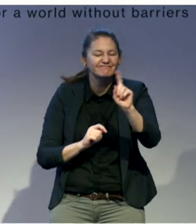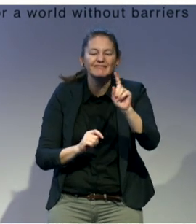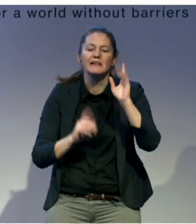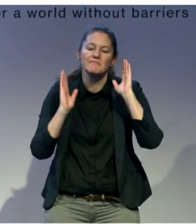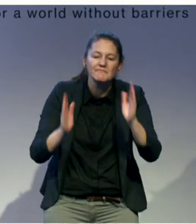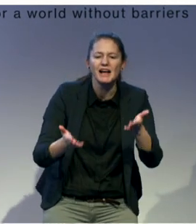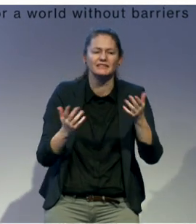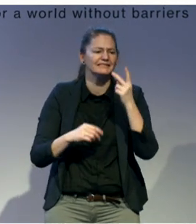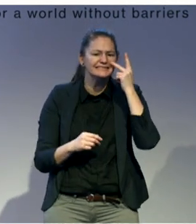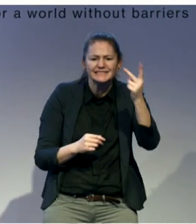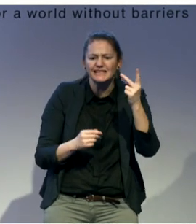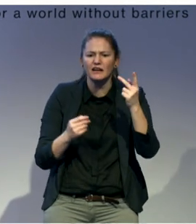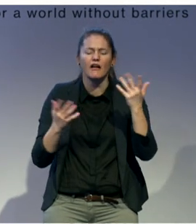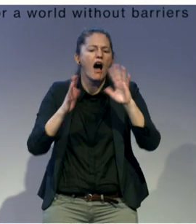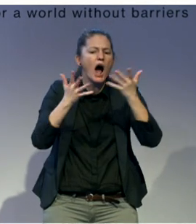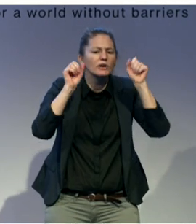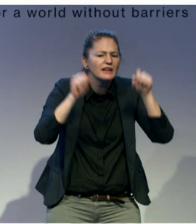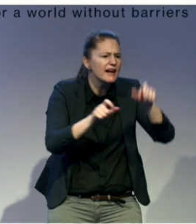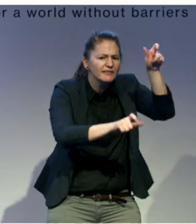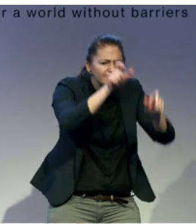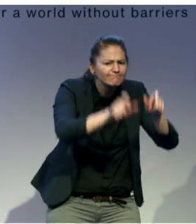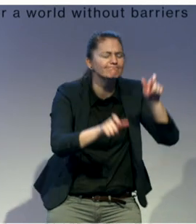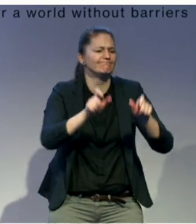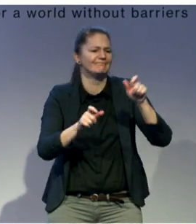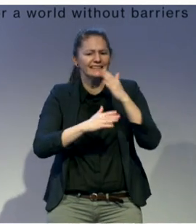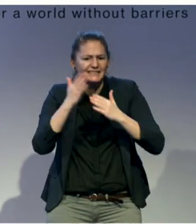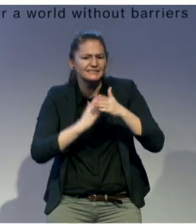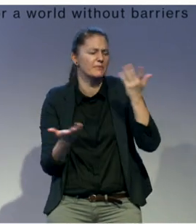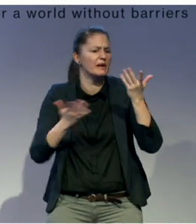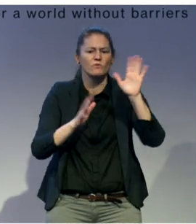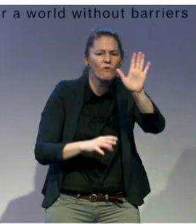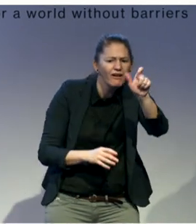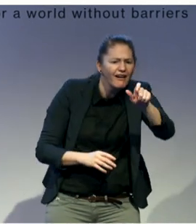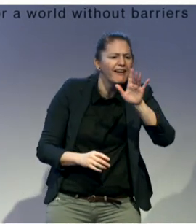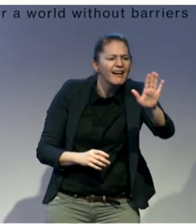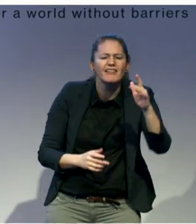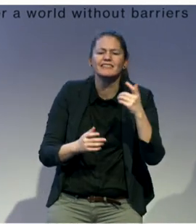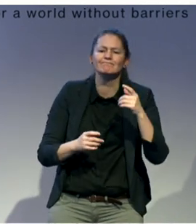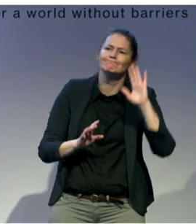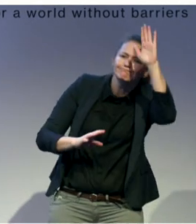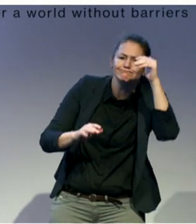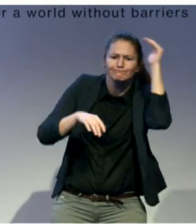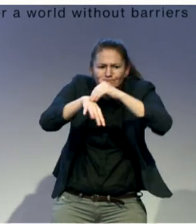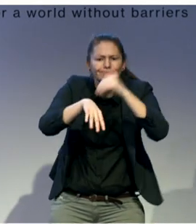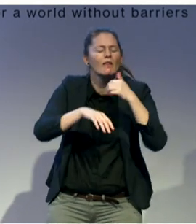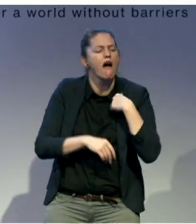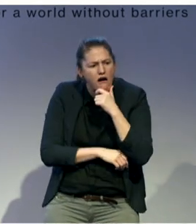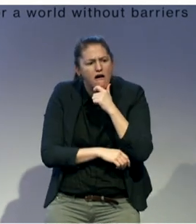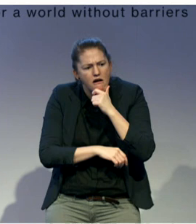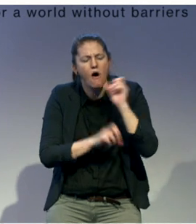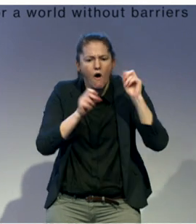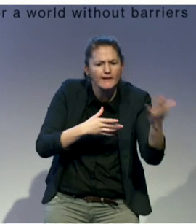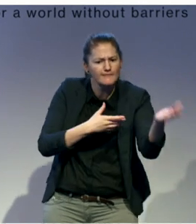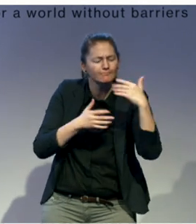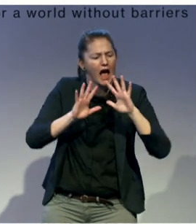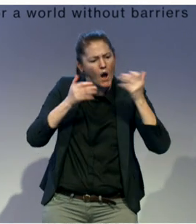voices are being heard, whether the actions are being taken based on those voices and perspectives. So we're trying to look at creative